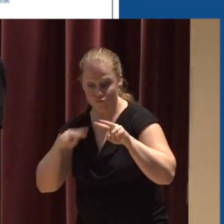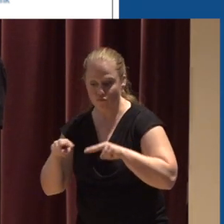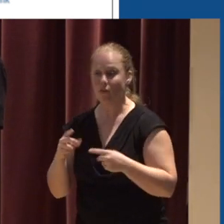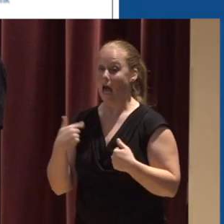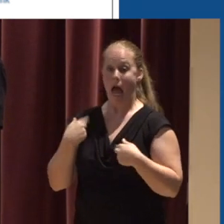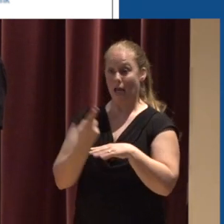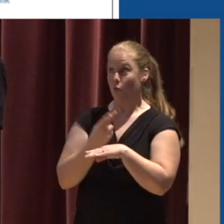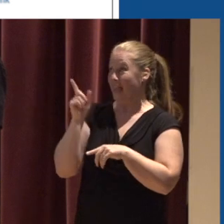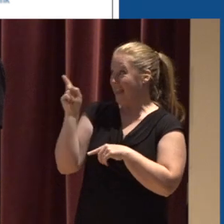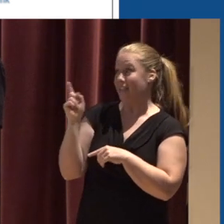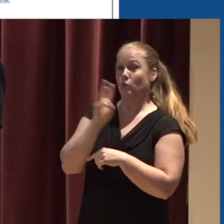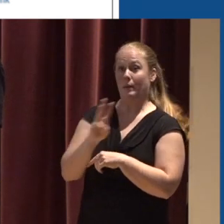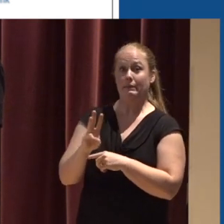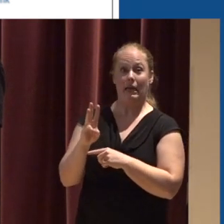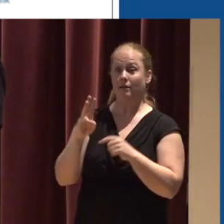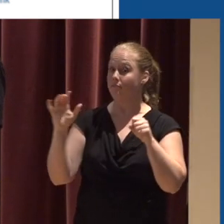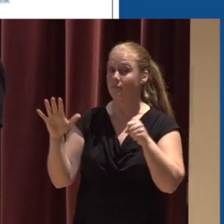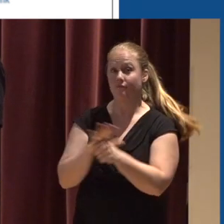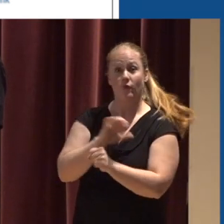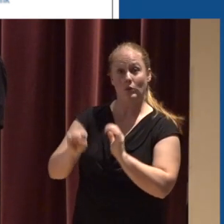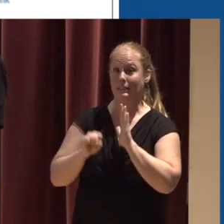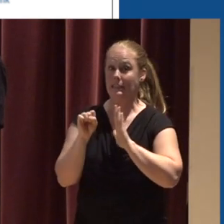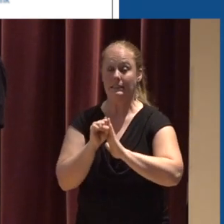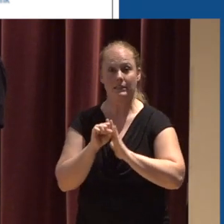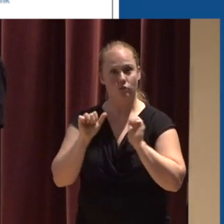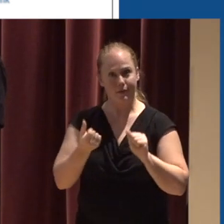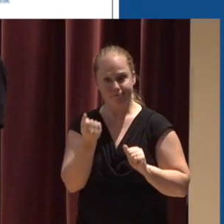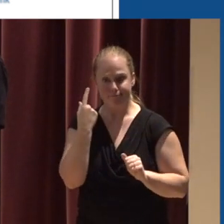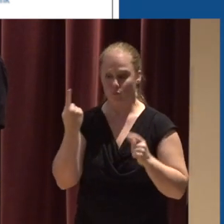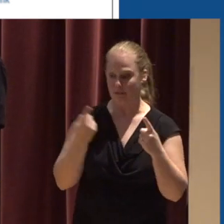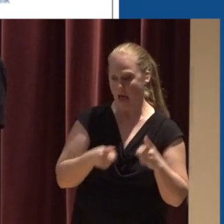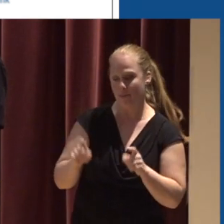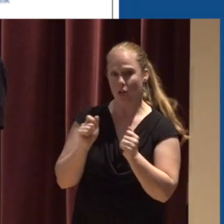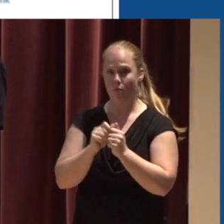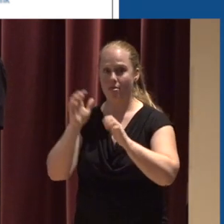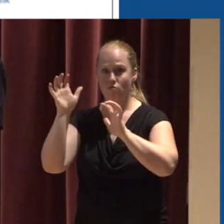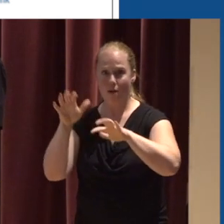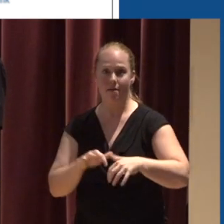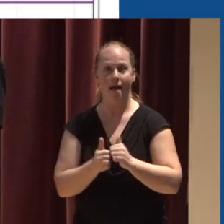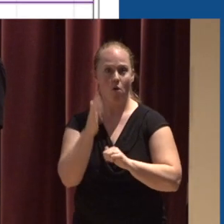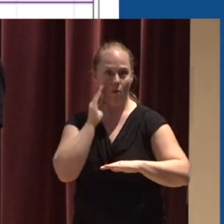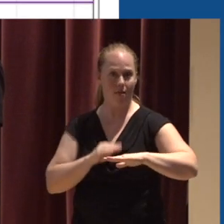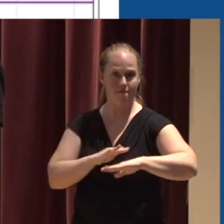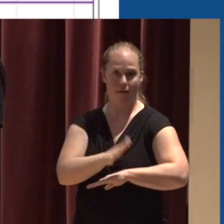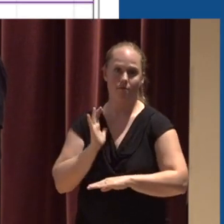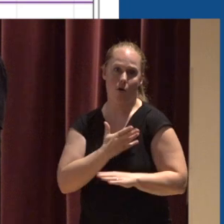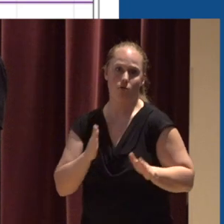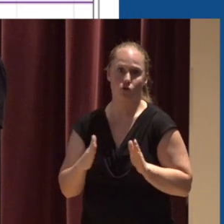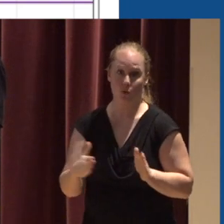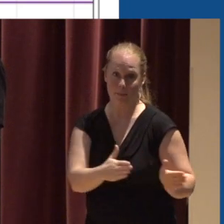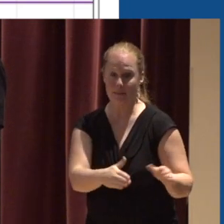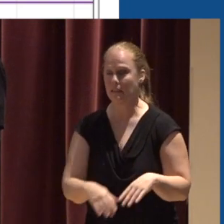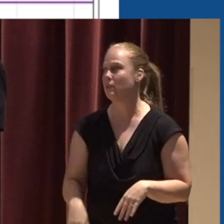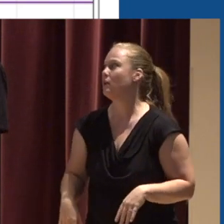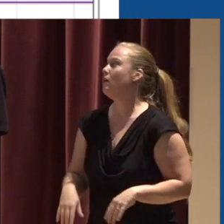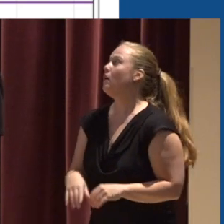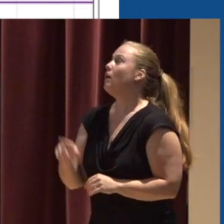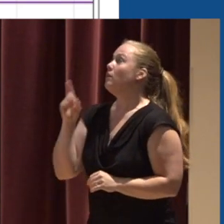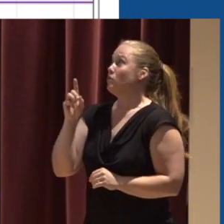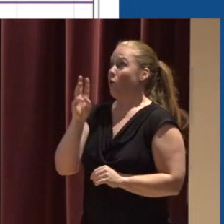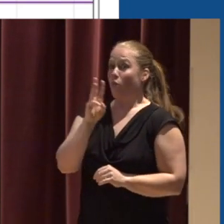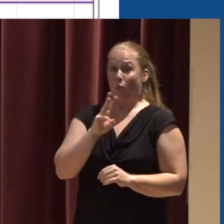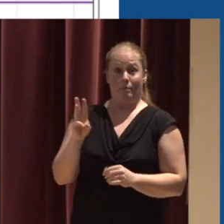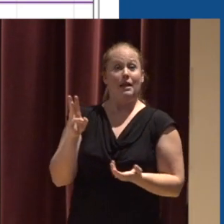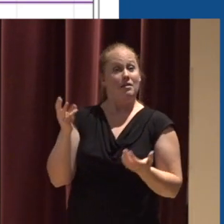sense and understanding of what's happening With the rainfall and what its effects might be on our streams So the website does get quite a few